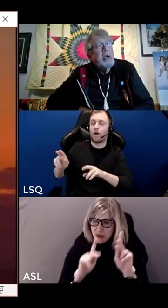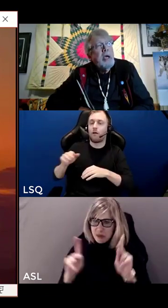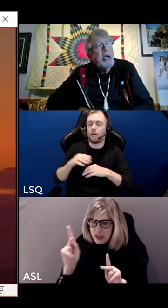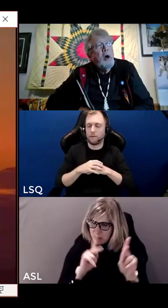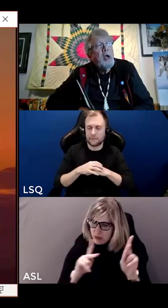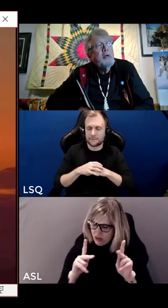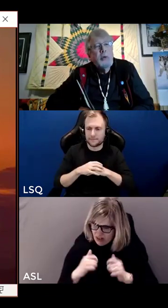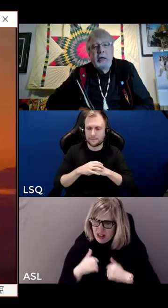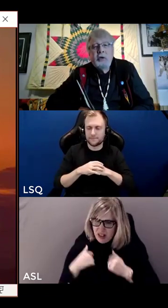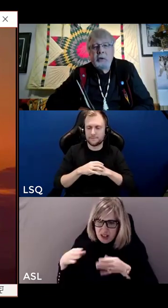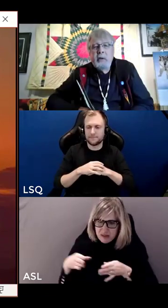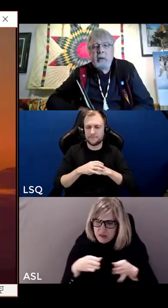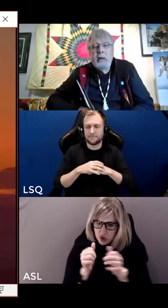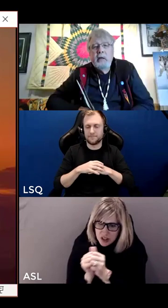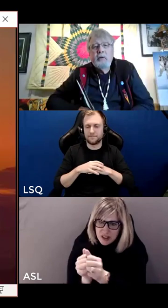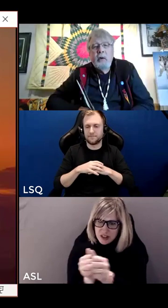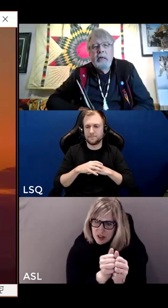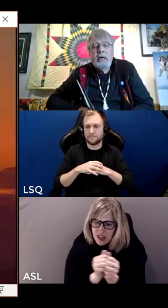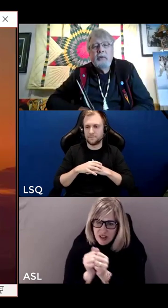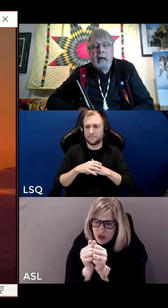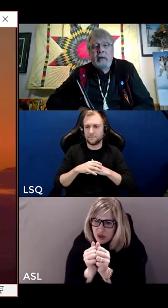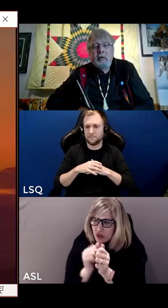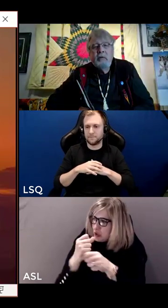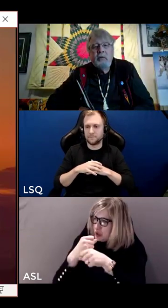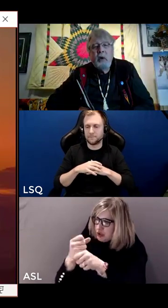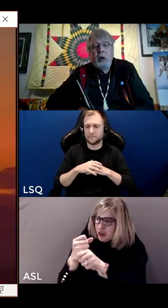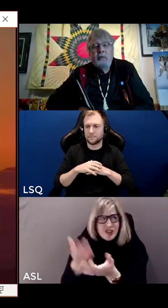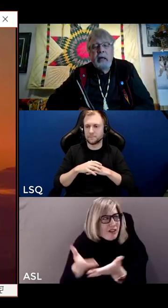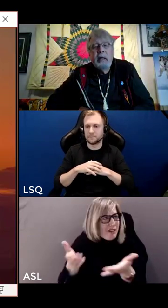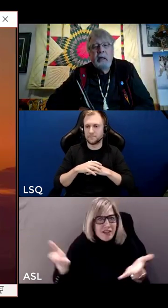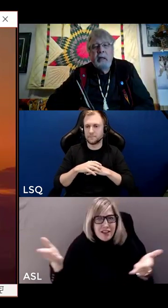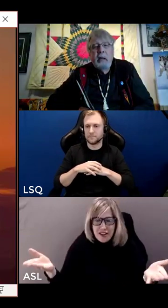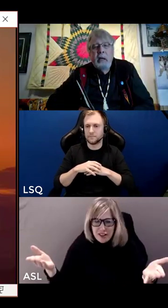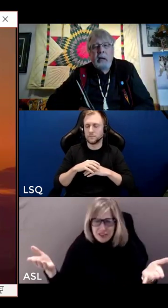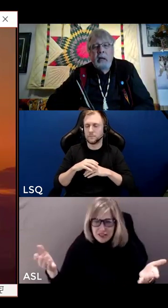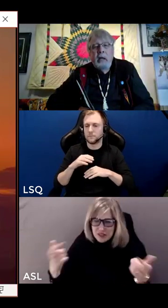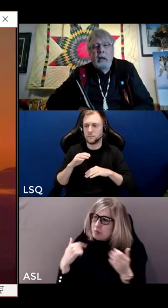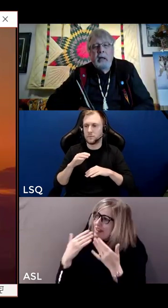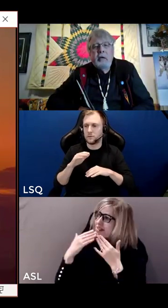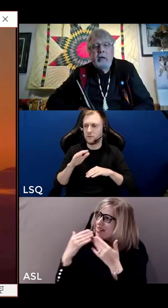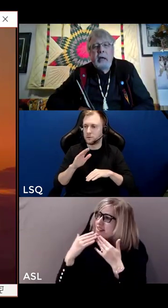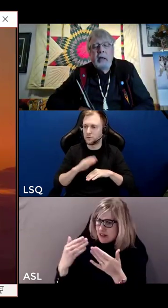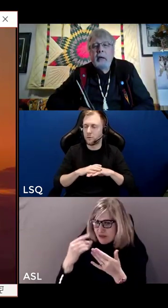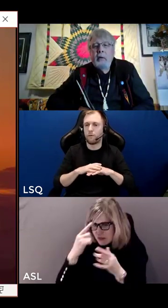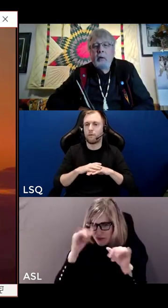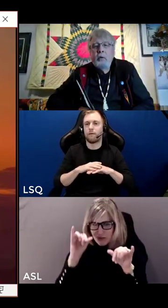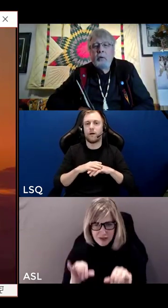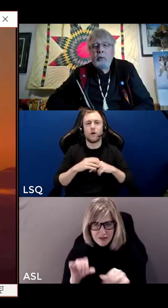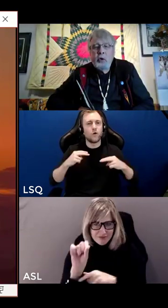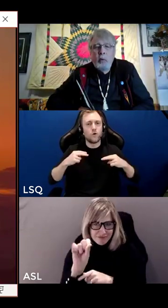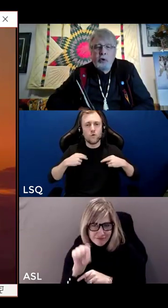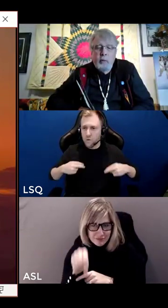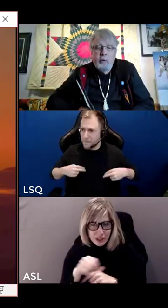and all of creation. And so I give thanks for all of that. God. And I say,